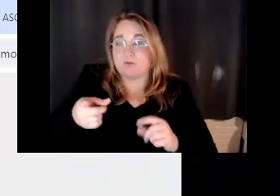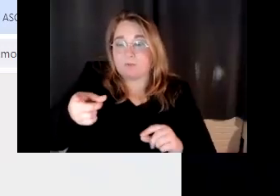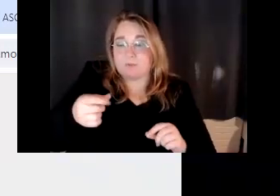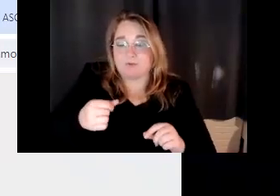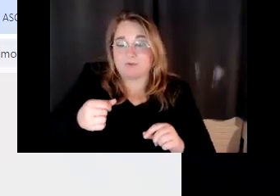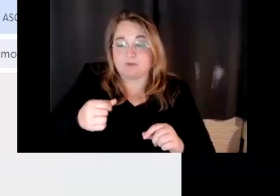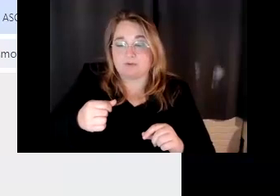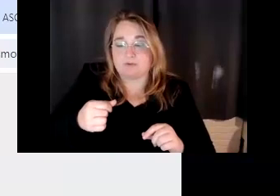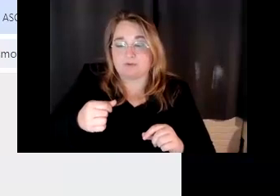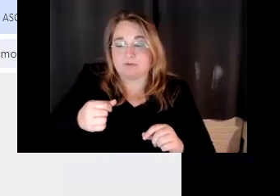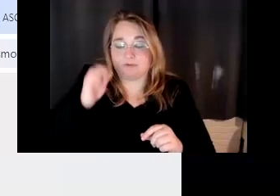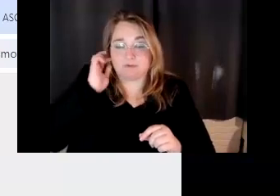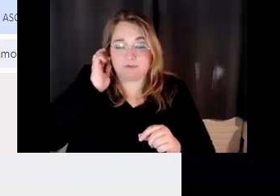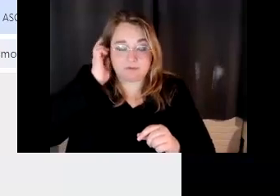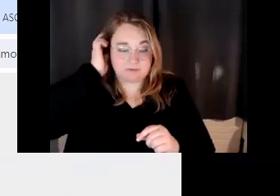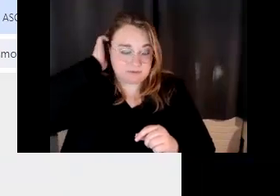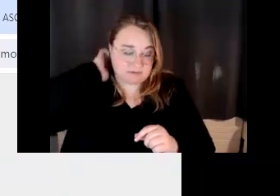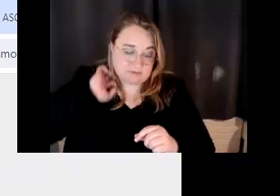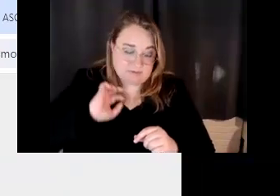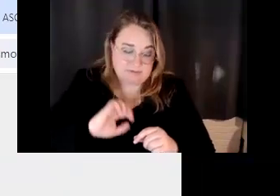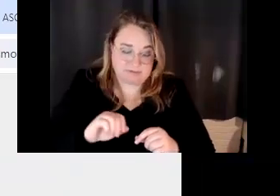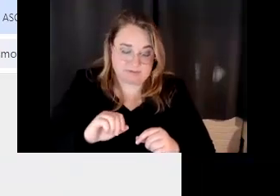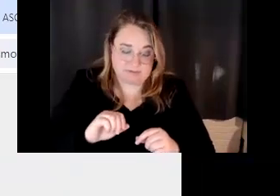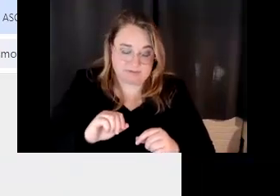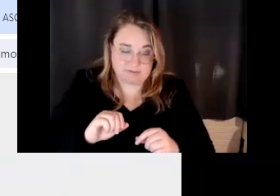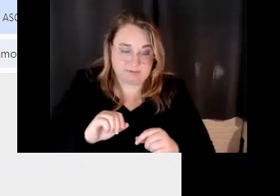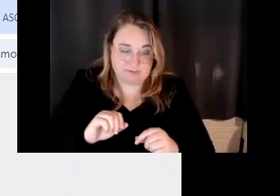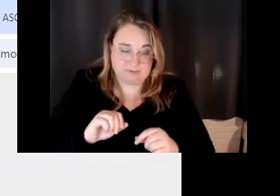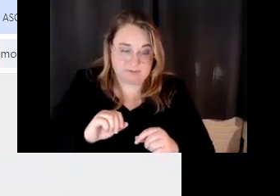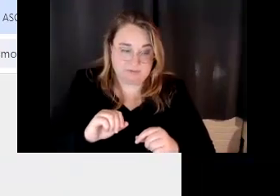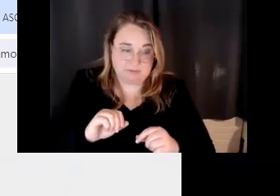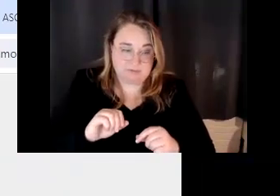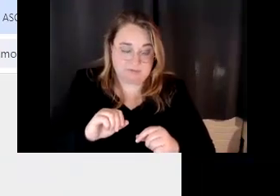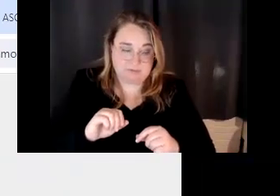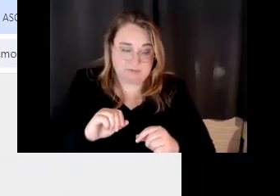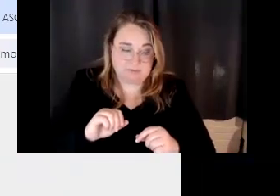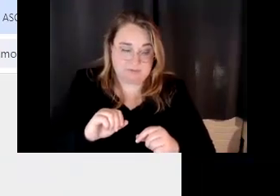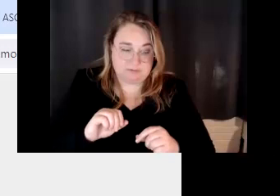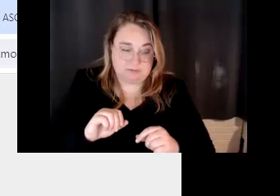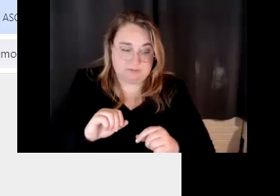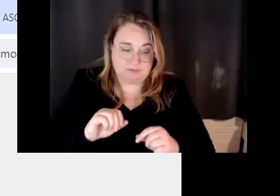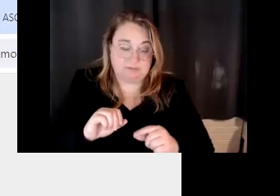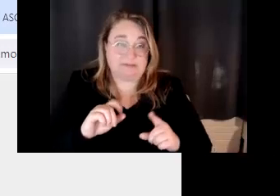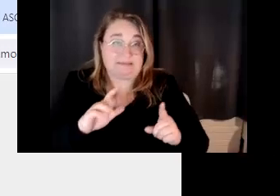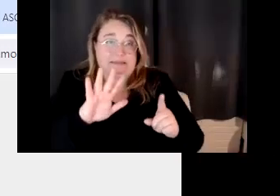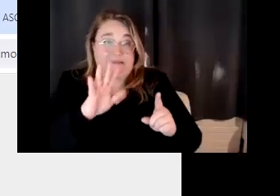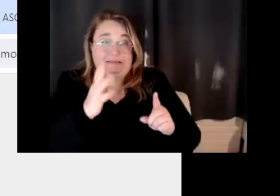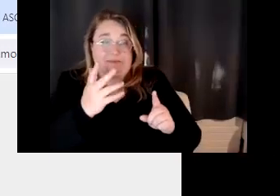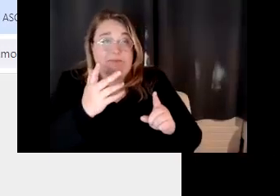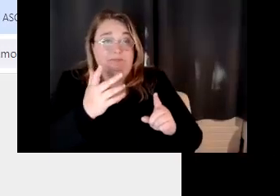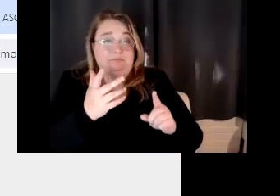tests. Okay. Same. So that works, right? I'm really new at this. Okay.